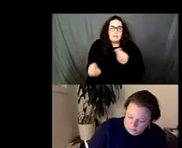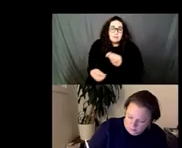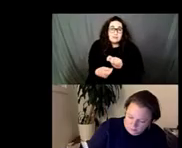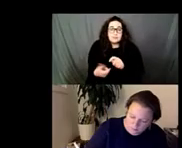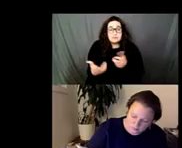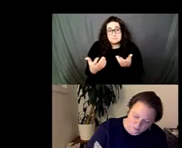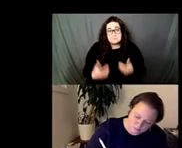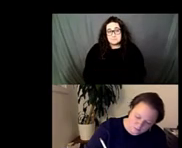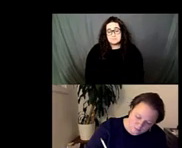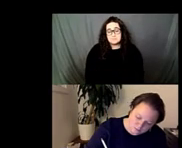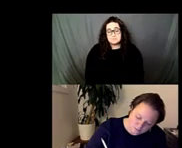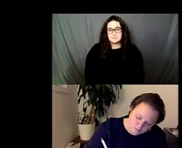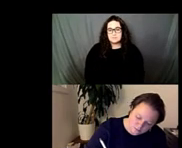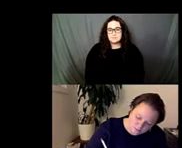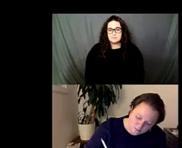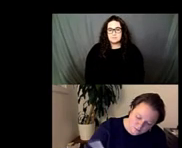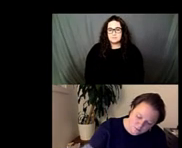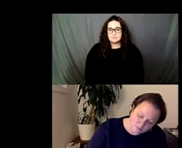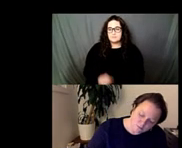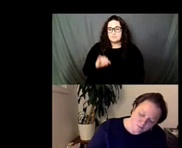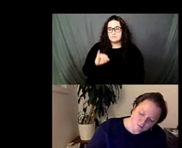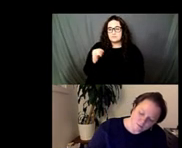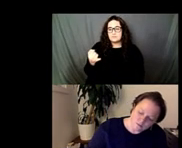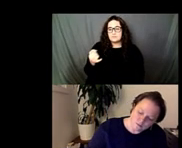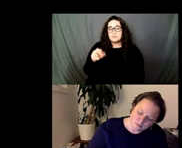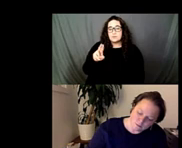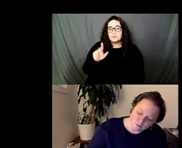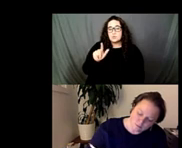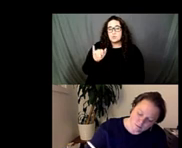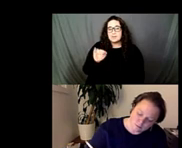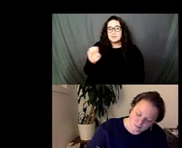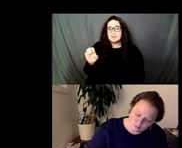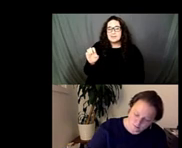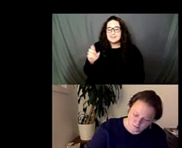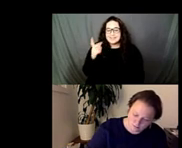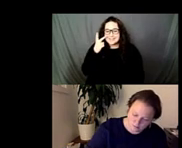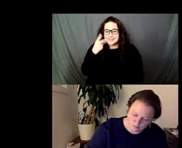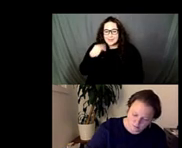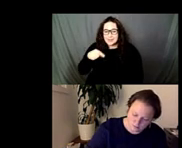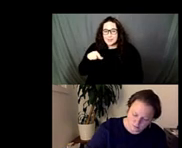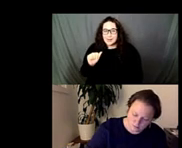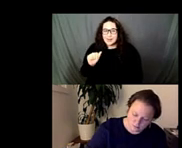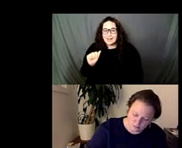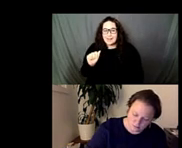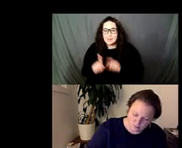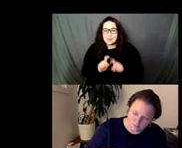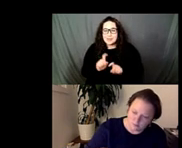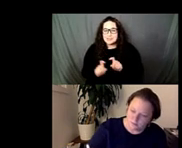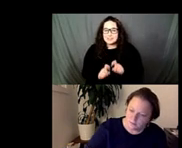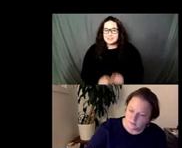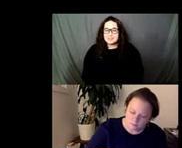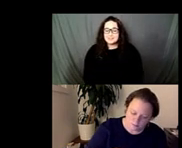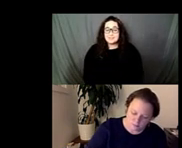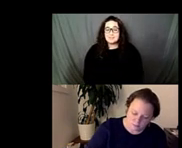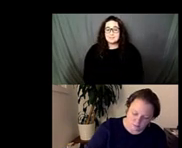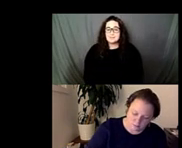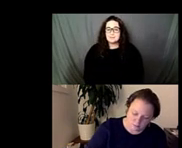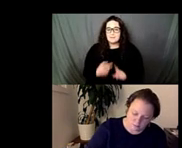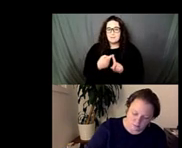and i see we have um another question in the q a and this one comes from drew